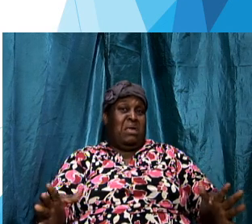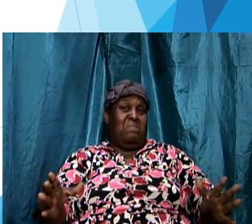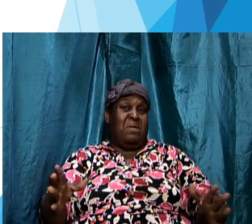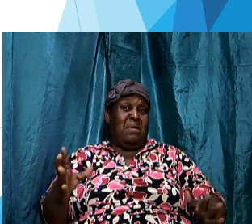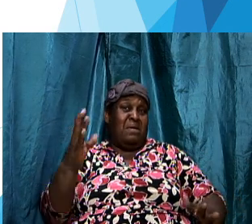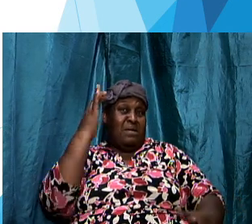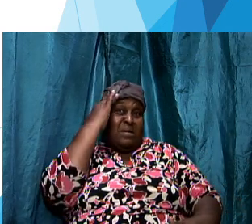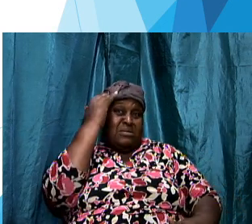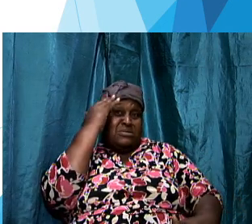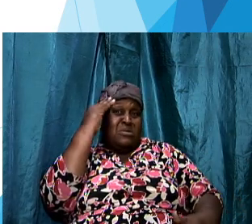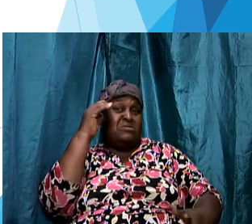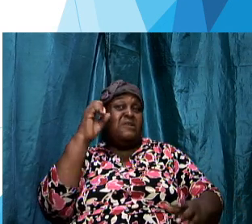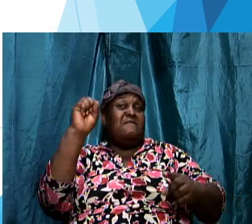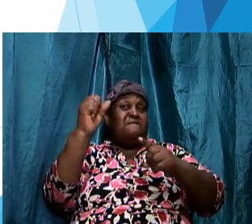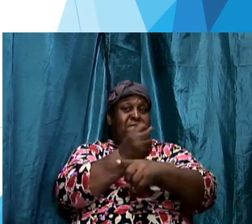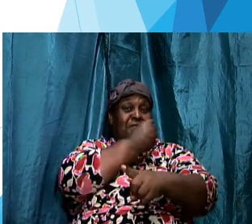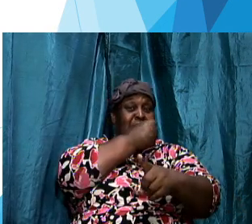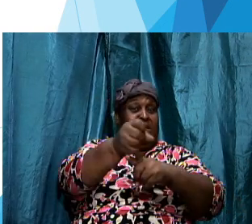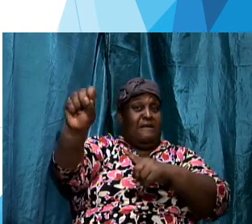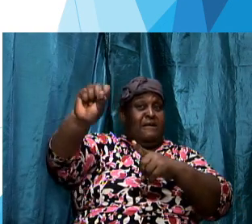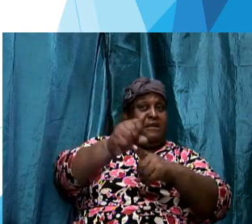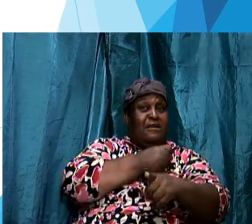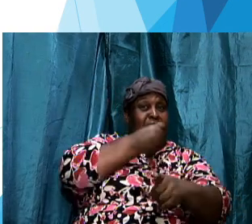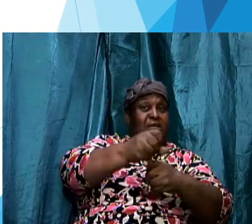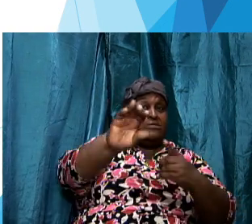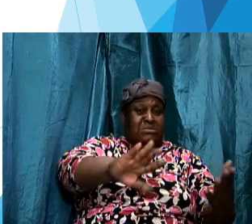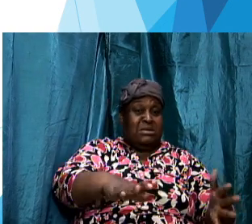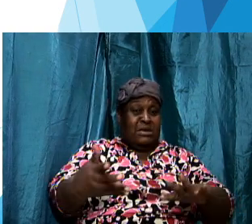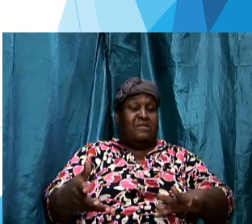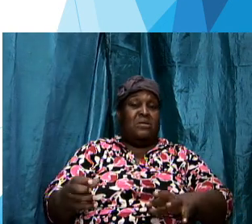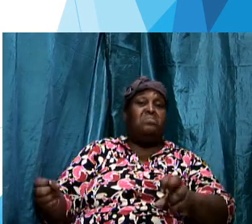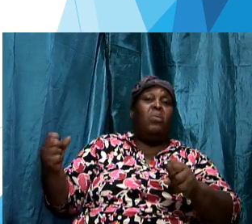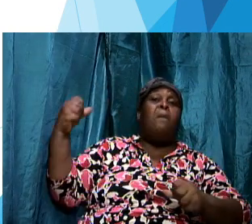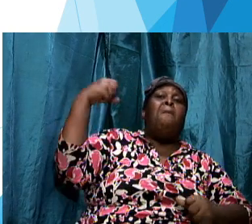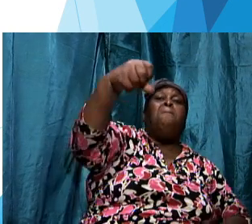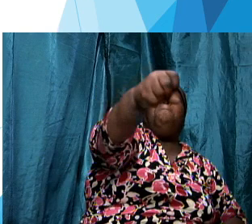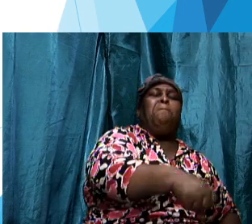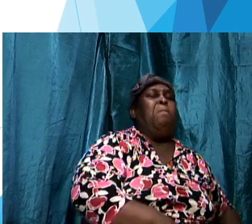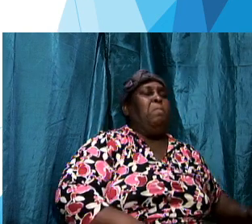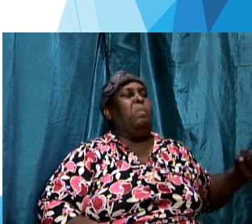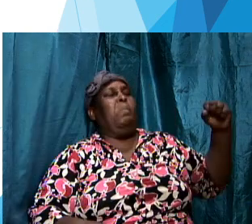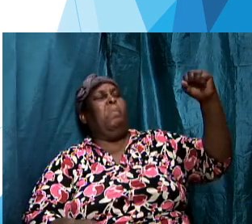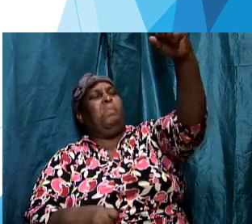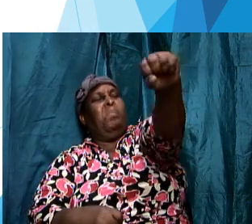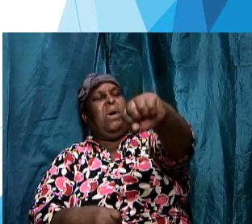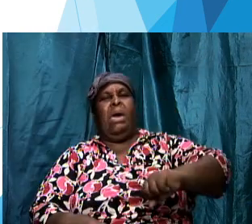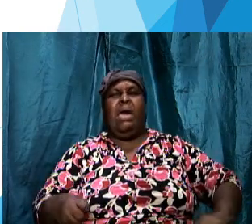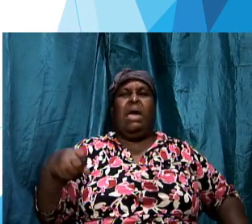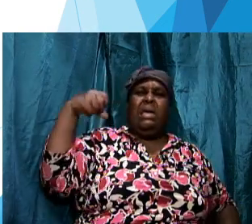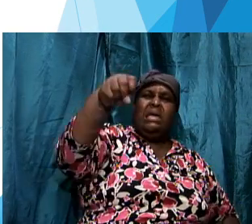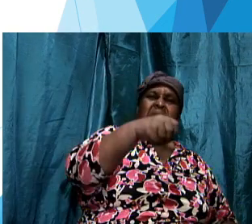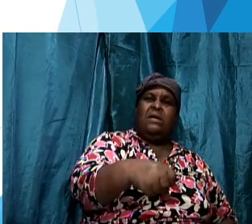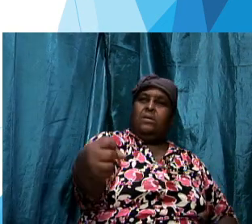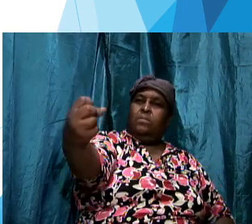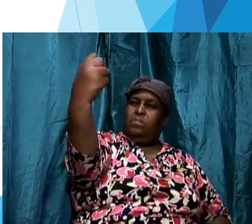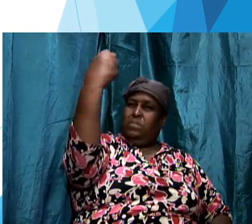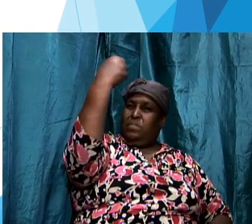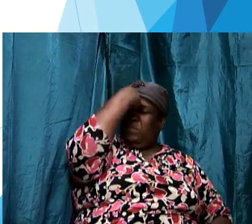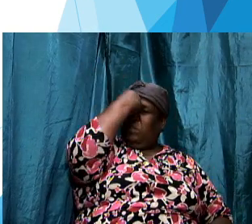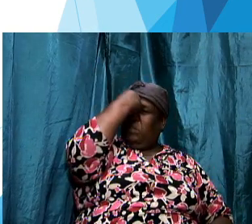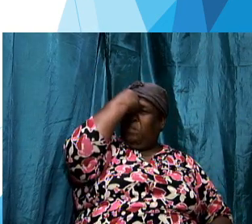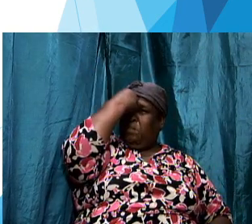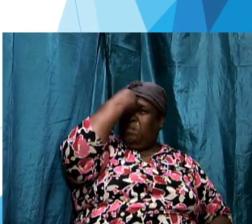death and they will they would box to the extent that they will tear off your face with the